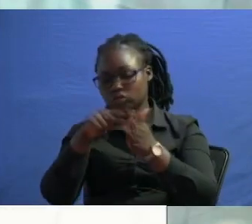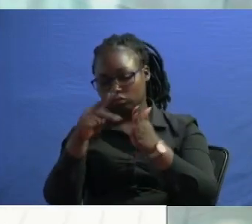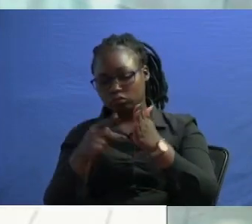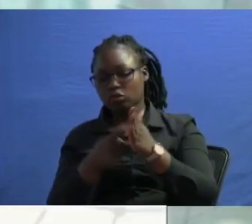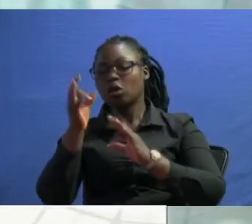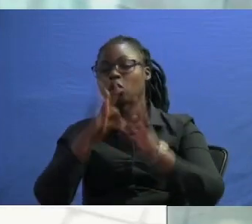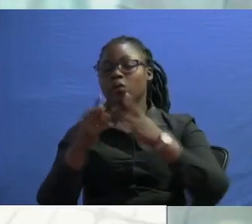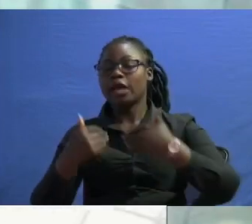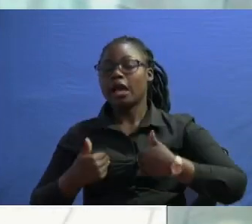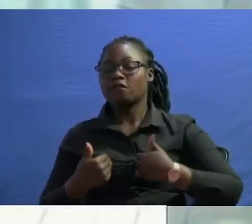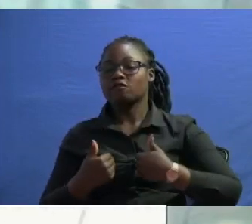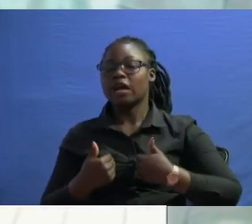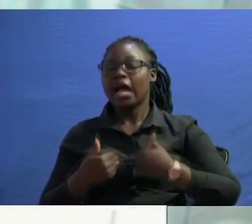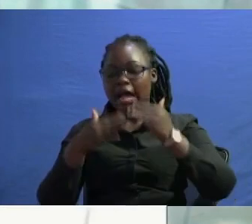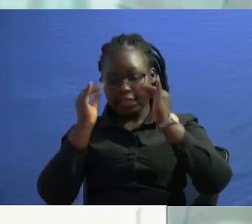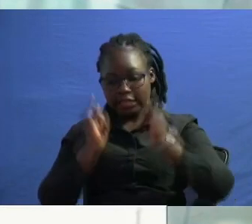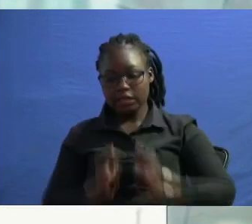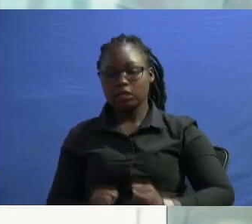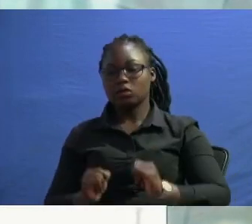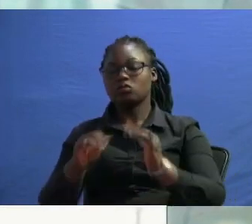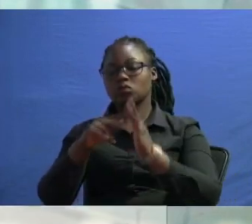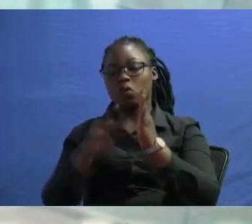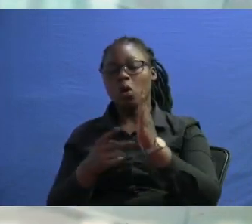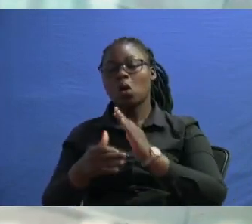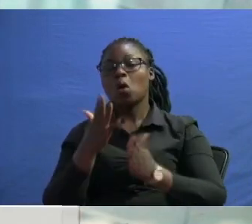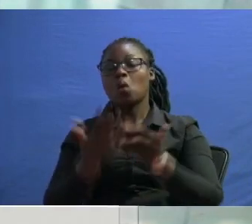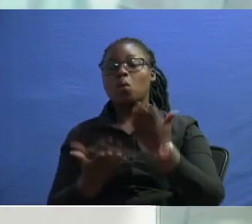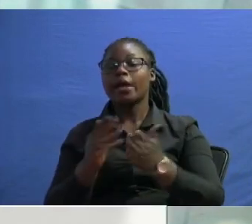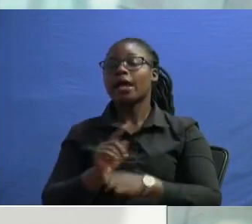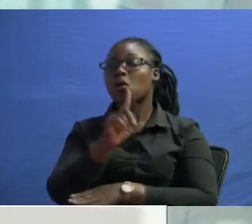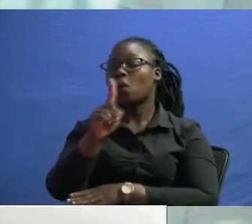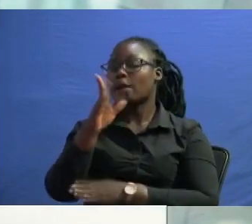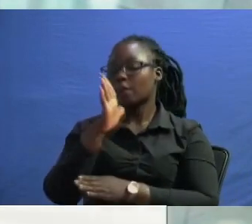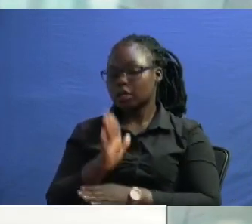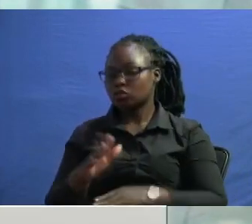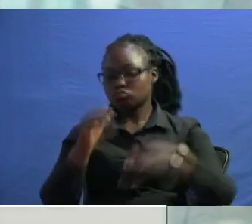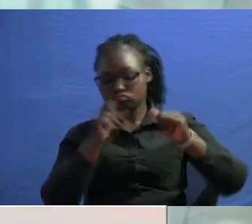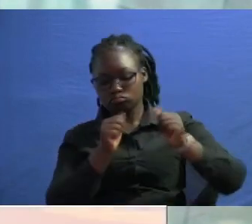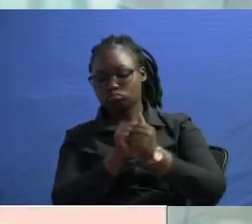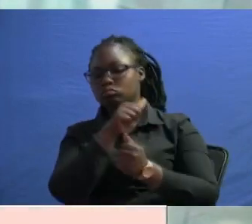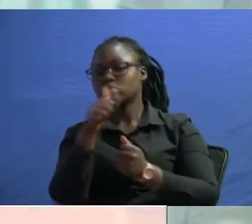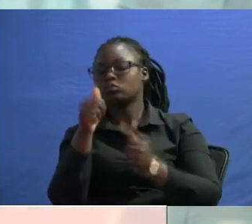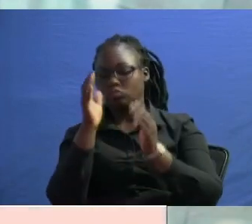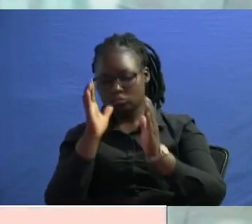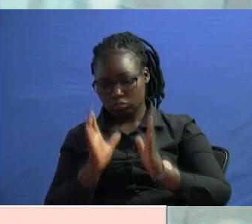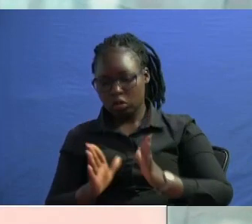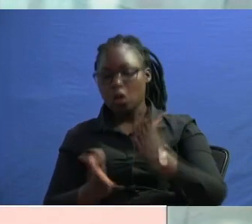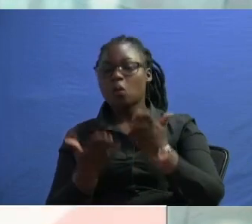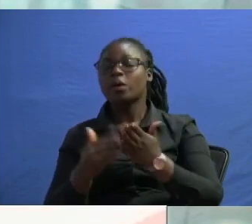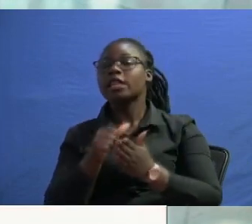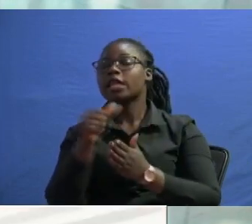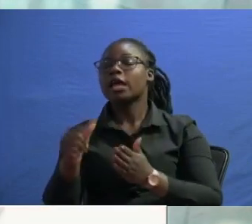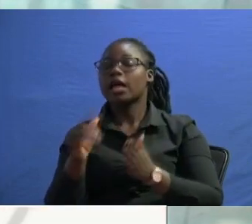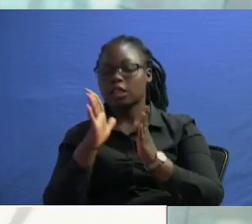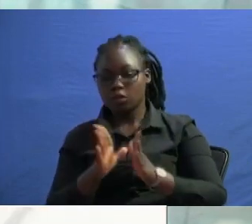individual contract whereby one person agrees with another person where that one person gives an offer and the other